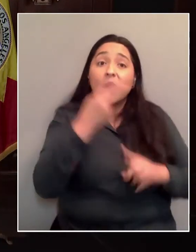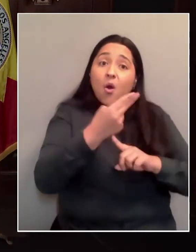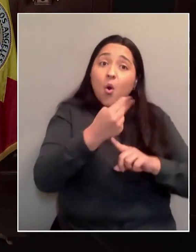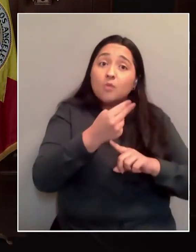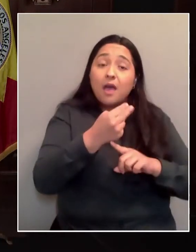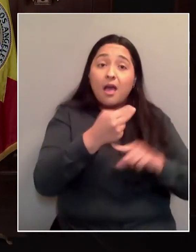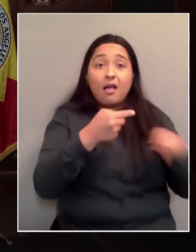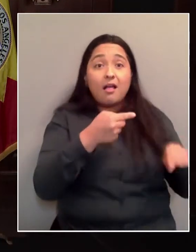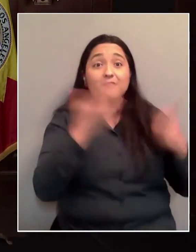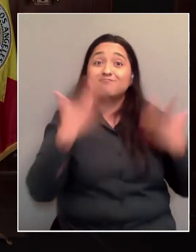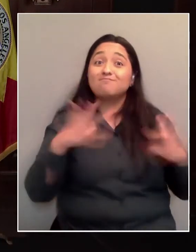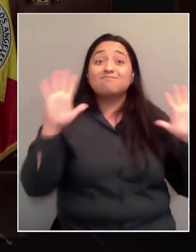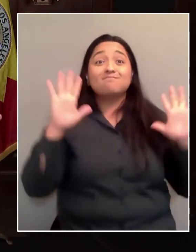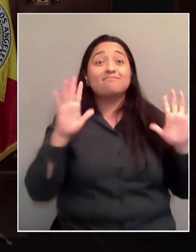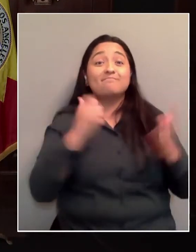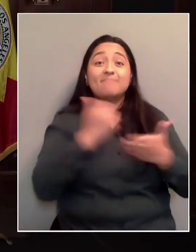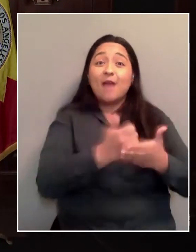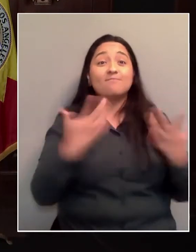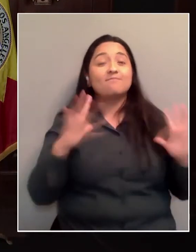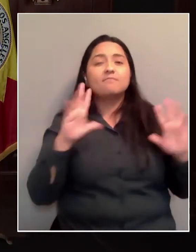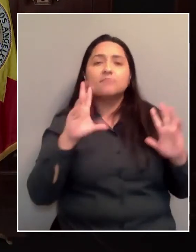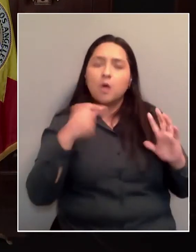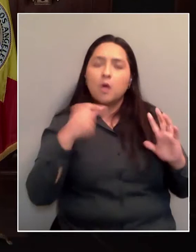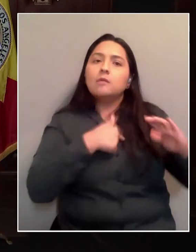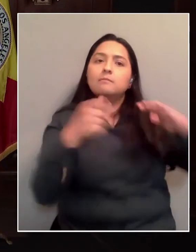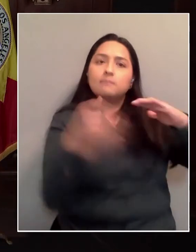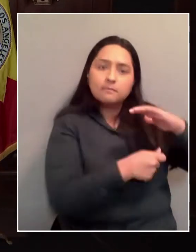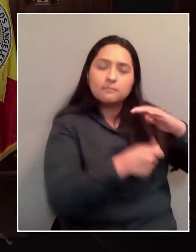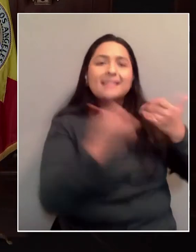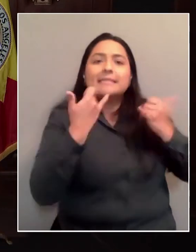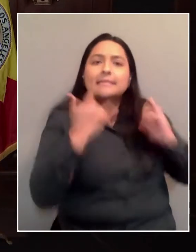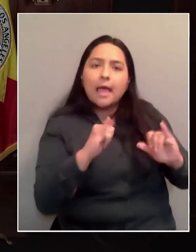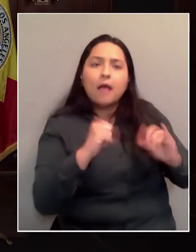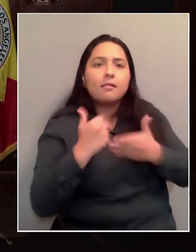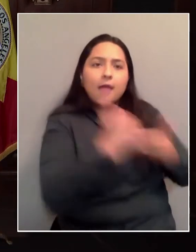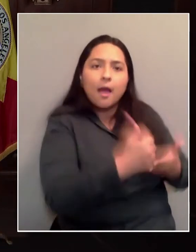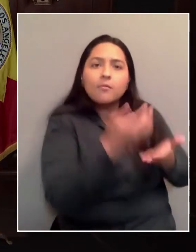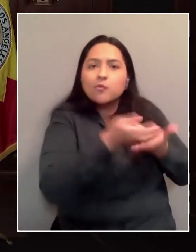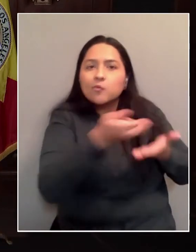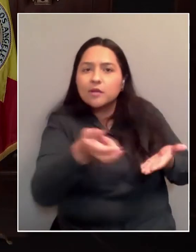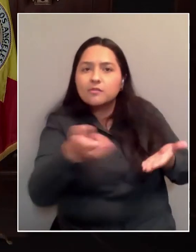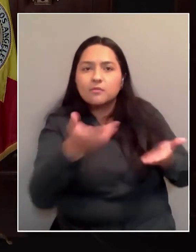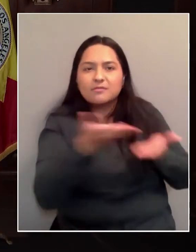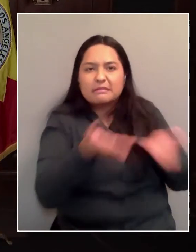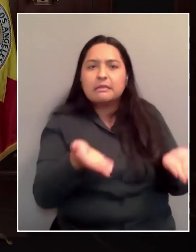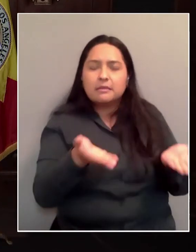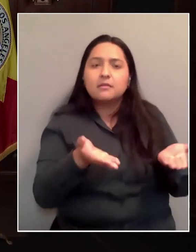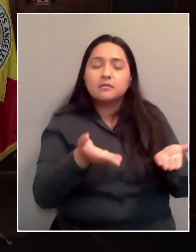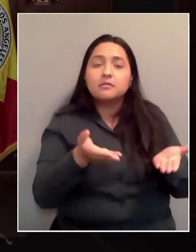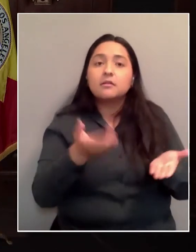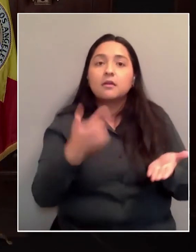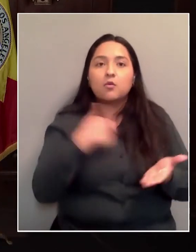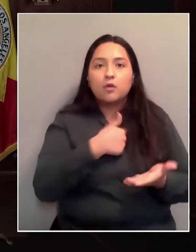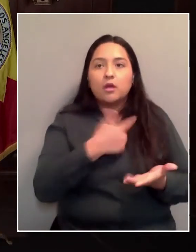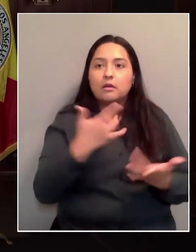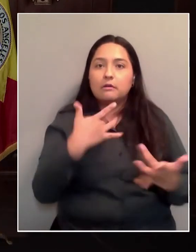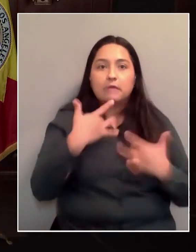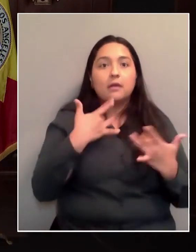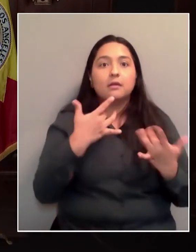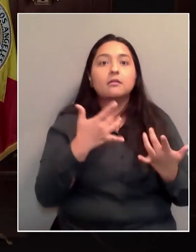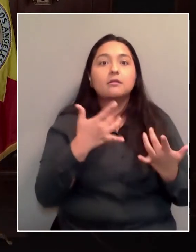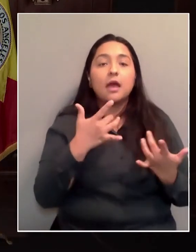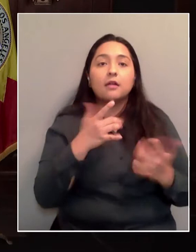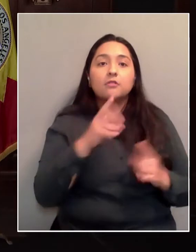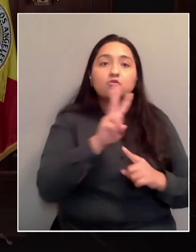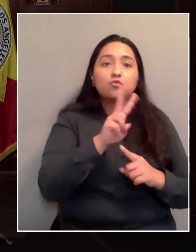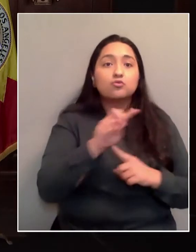we work on the solution with them. And I'm proud that between two and four percent of the exits from Project Room Key have gone back to